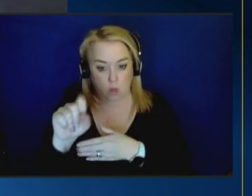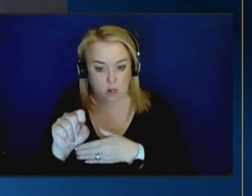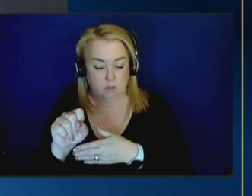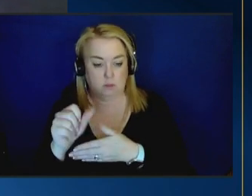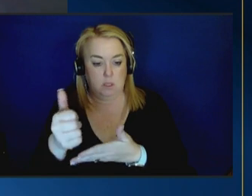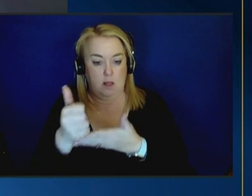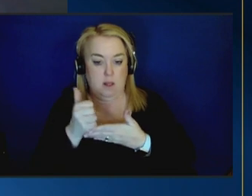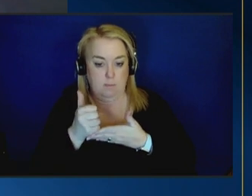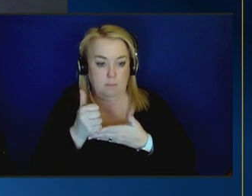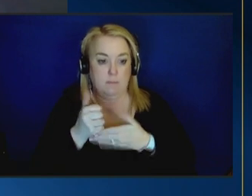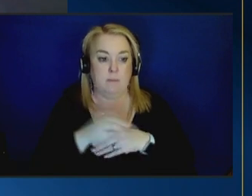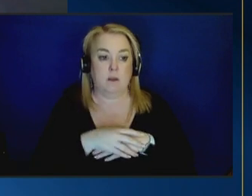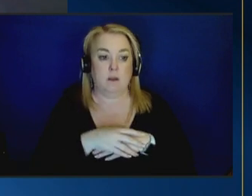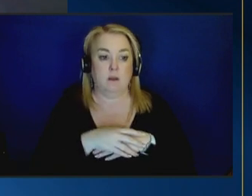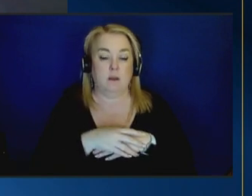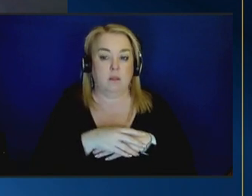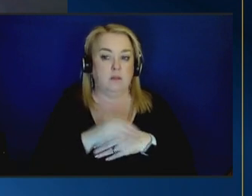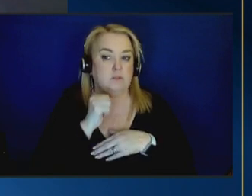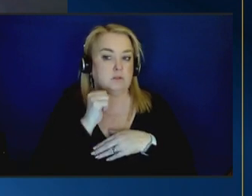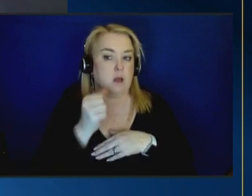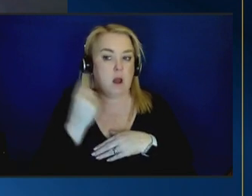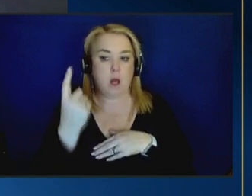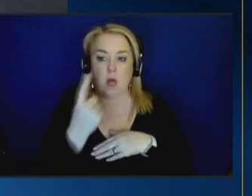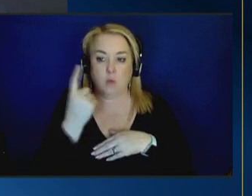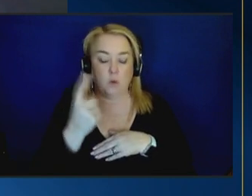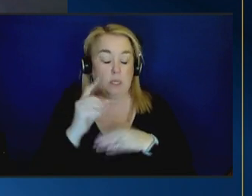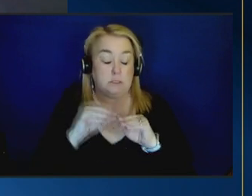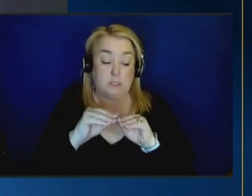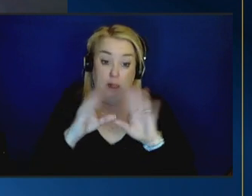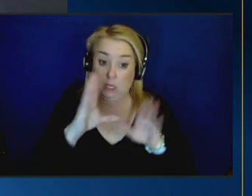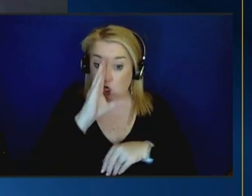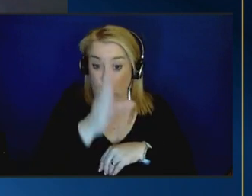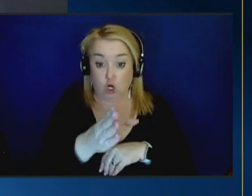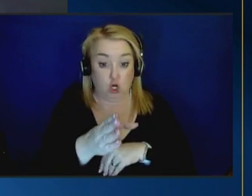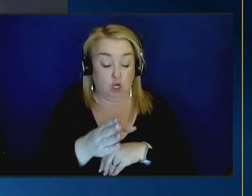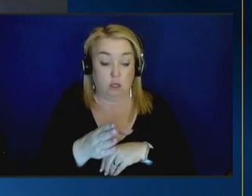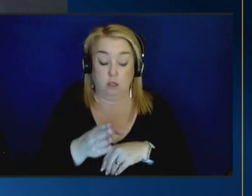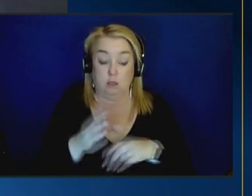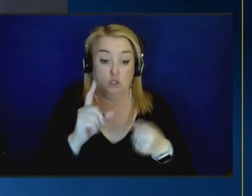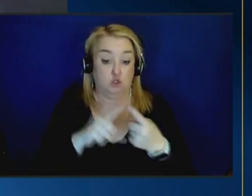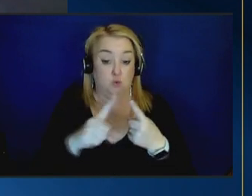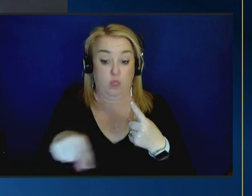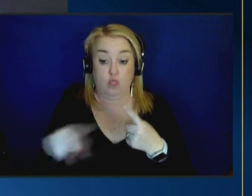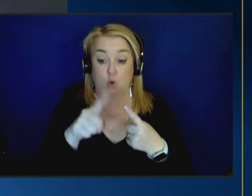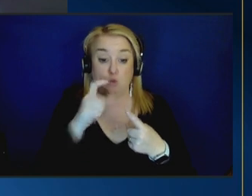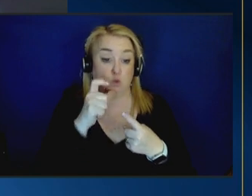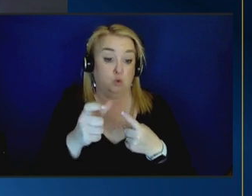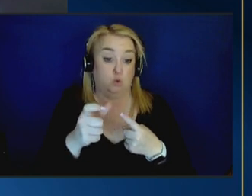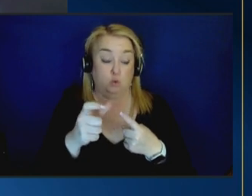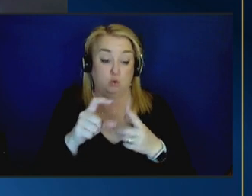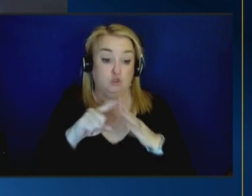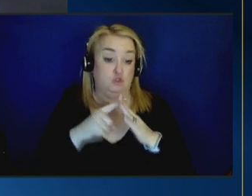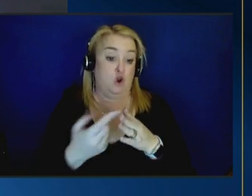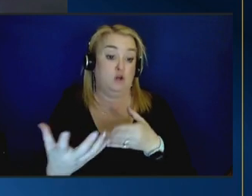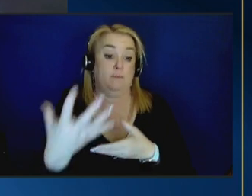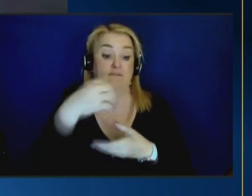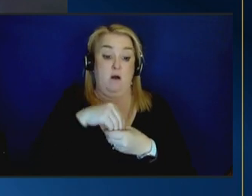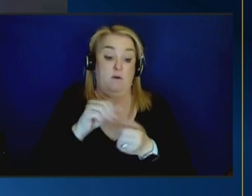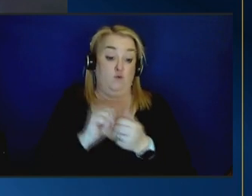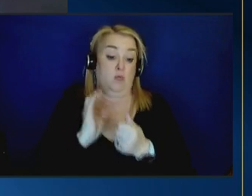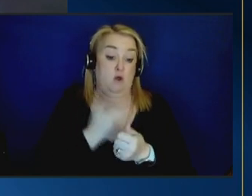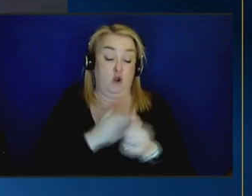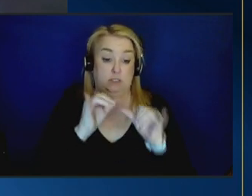they're not always explicit and blatant to those coming into our systems to recognize and realize